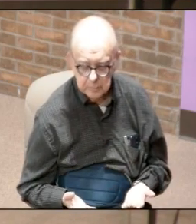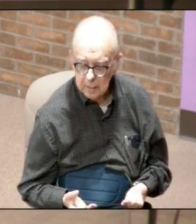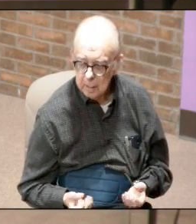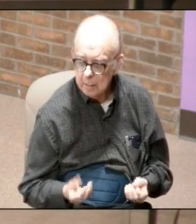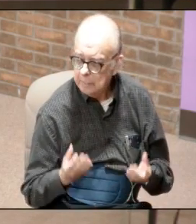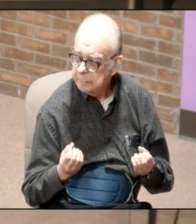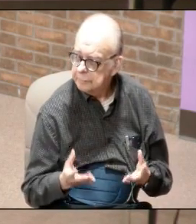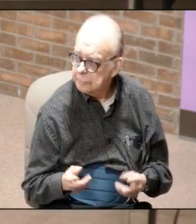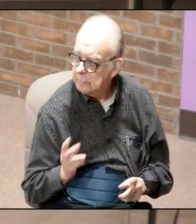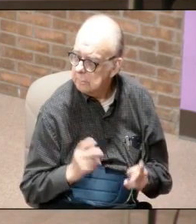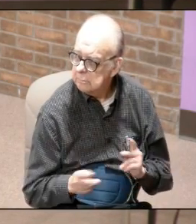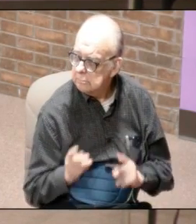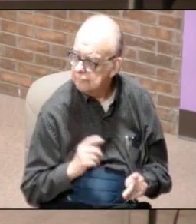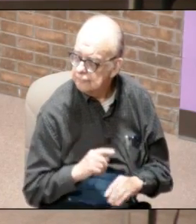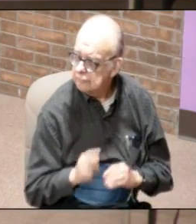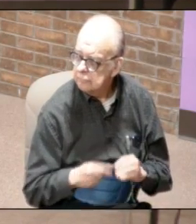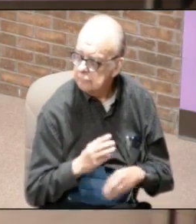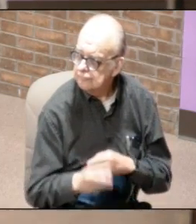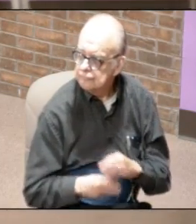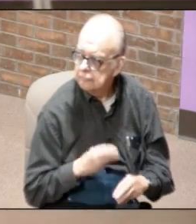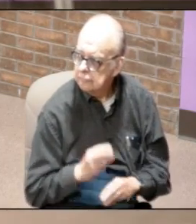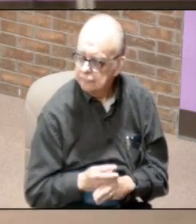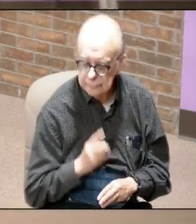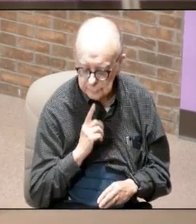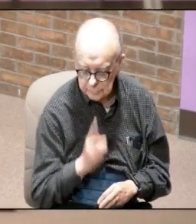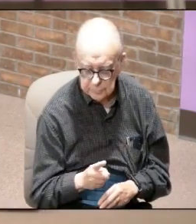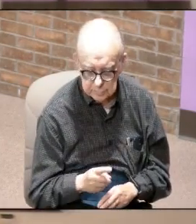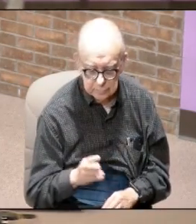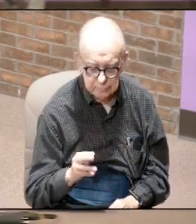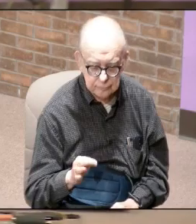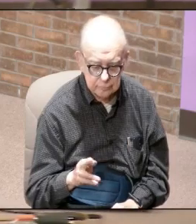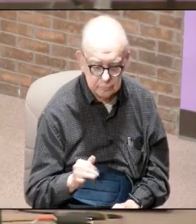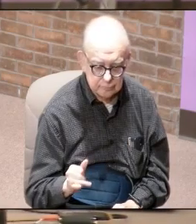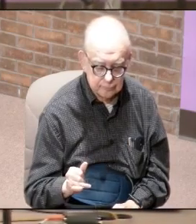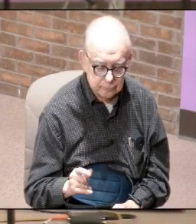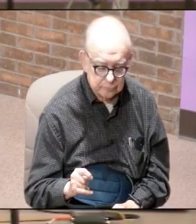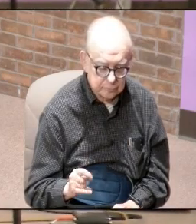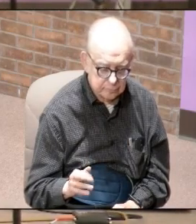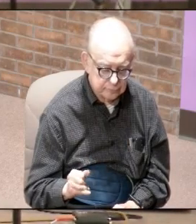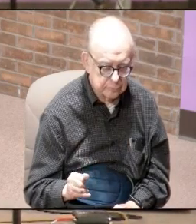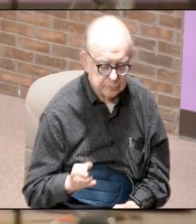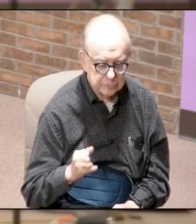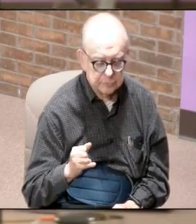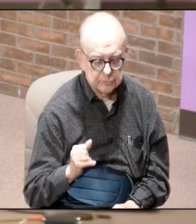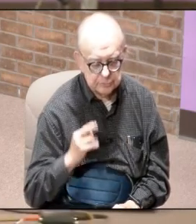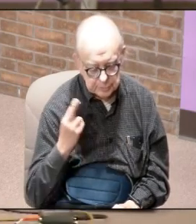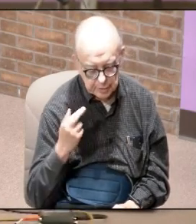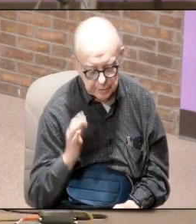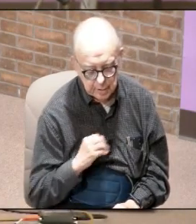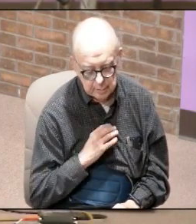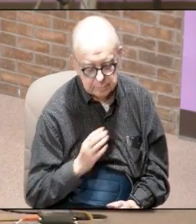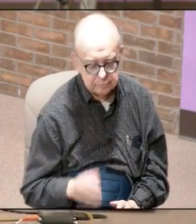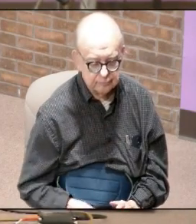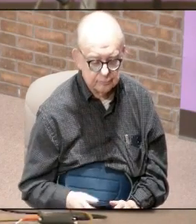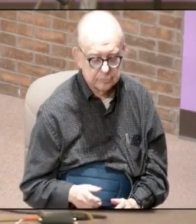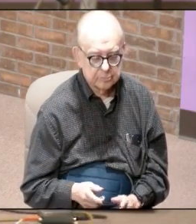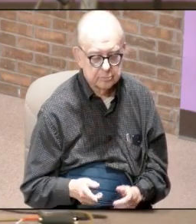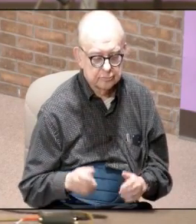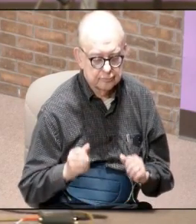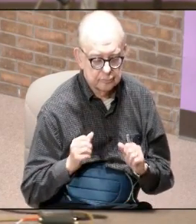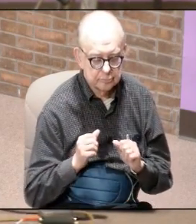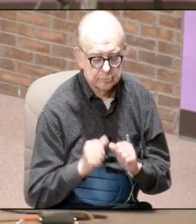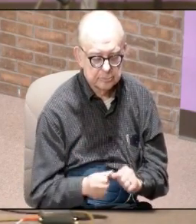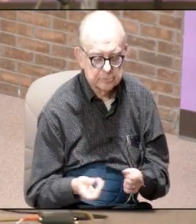many people around the world are being martyred for the cause of Christ it still goes on today